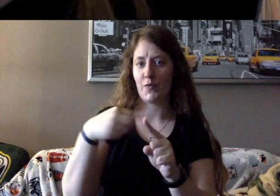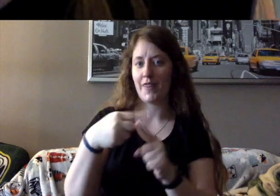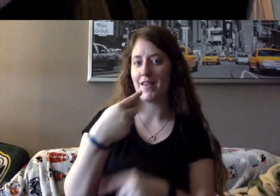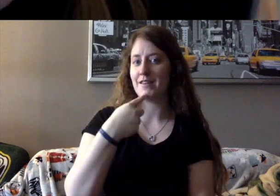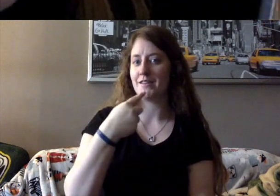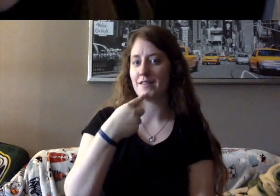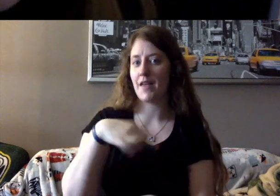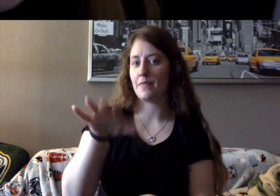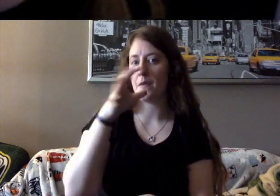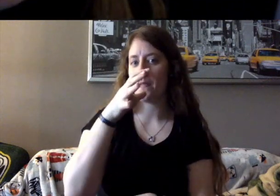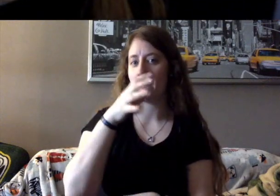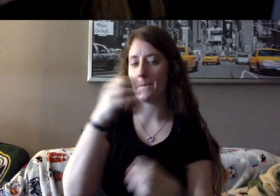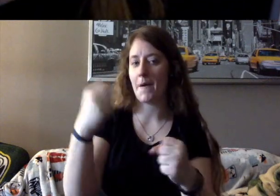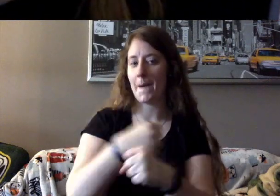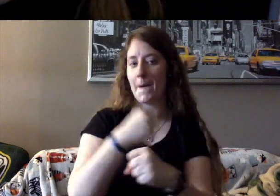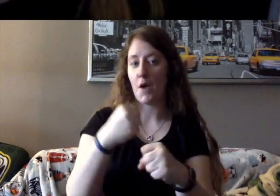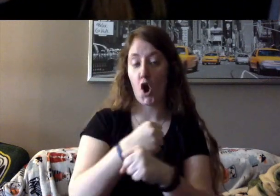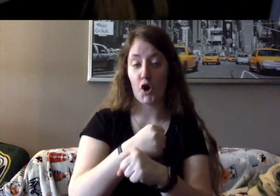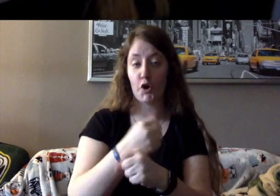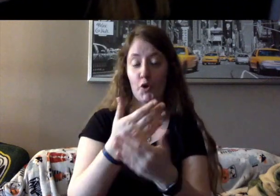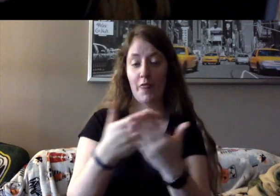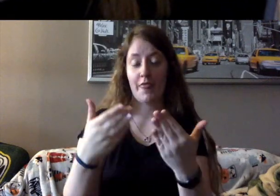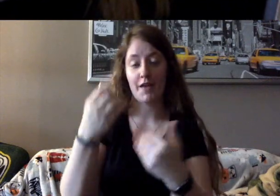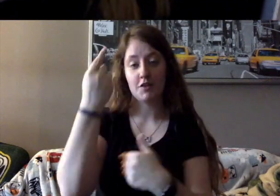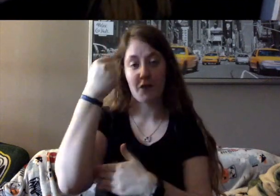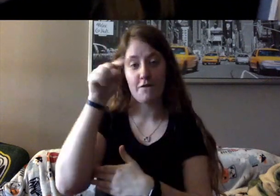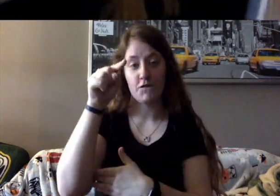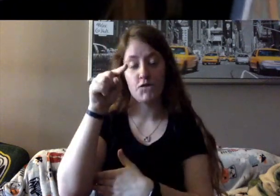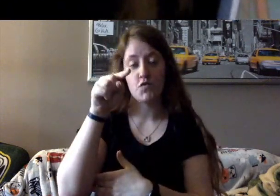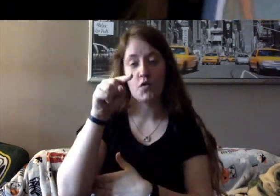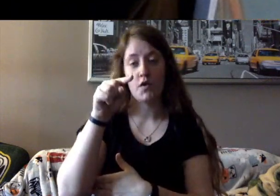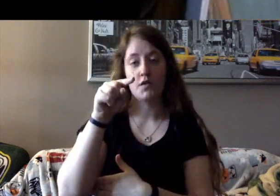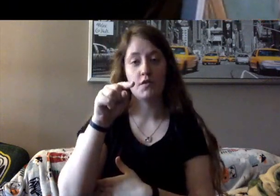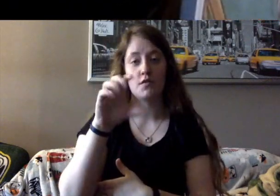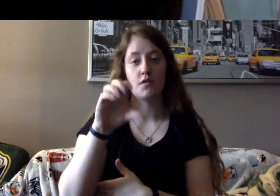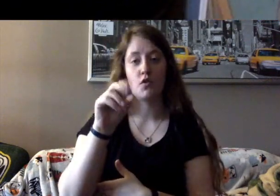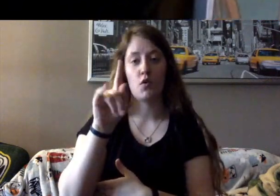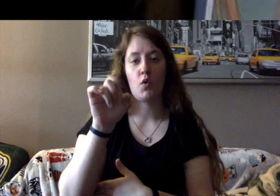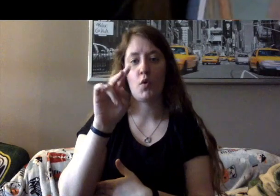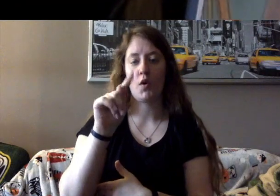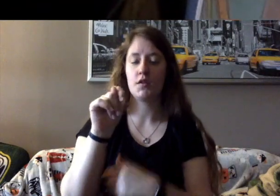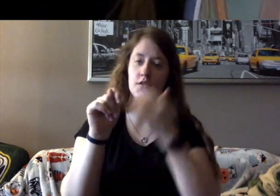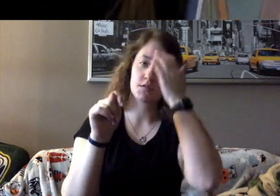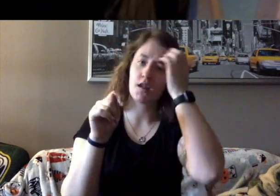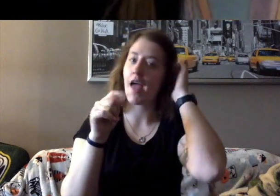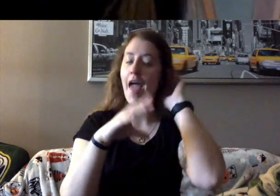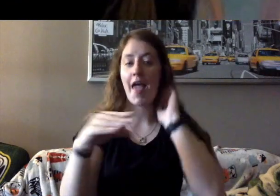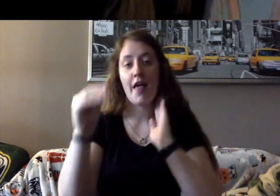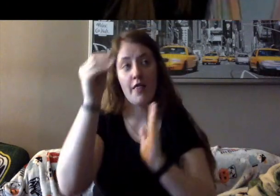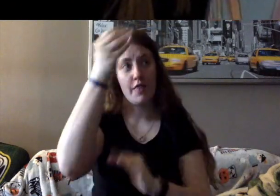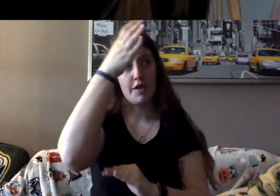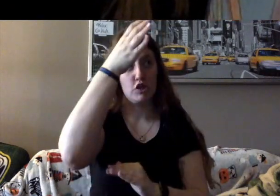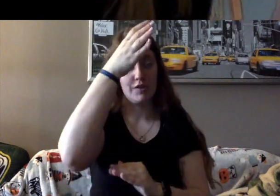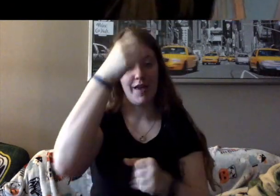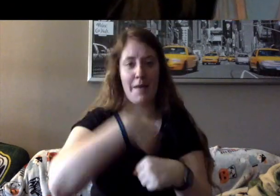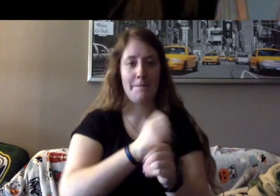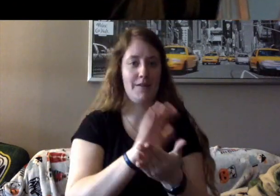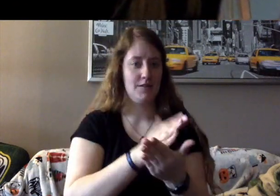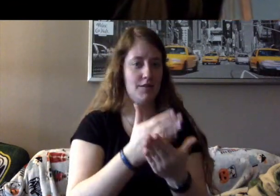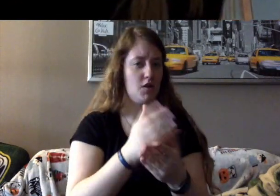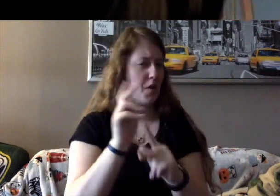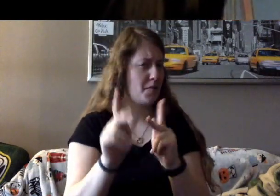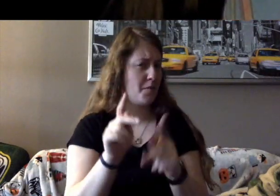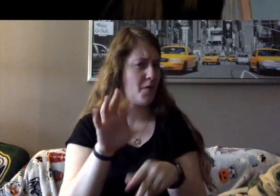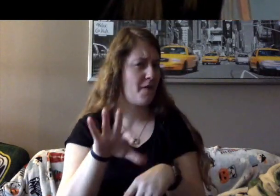Supreme Court and their father made the family's dinners. People found that strange. Ruth, Marty, and